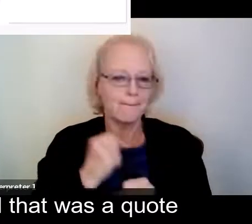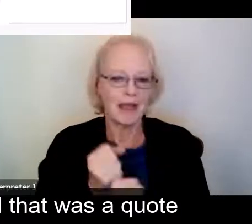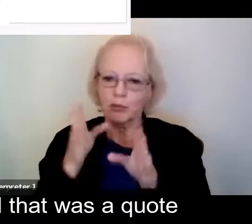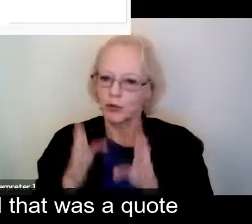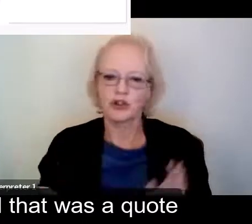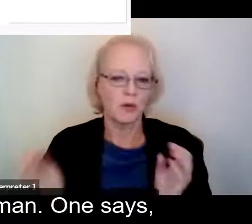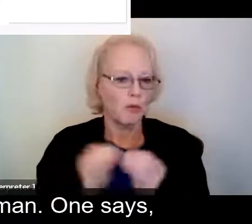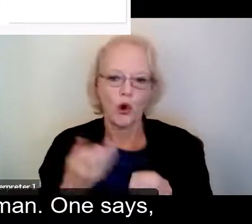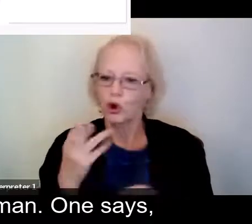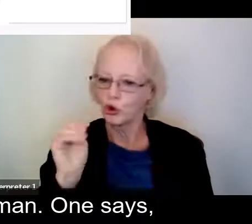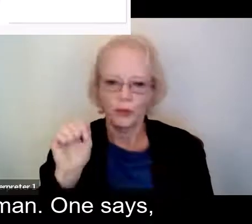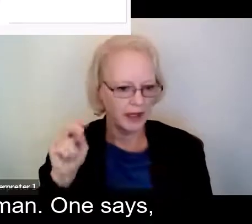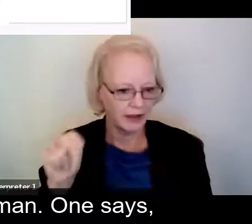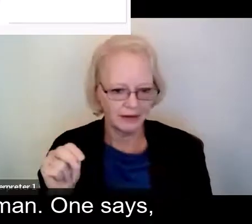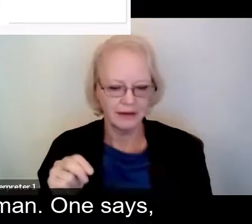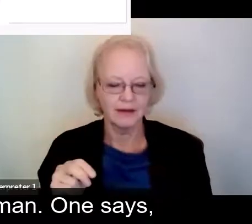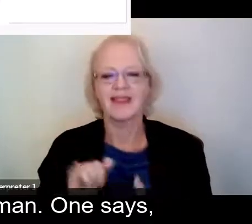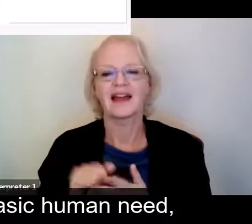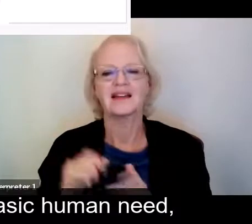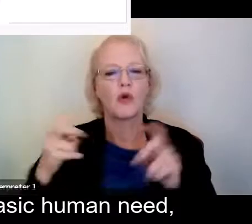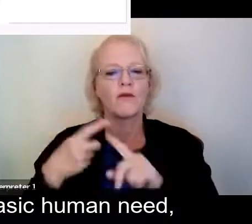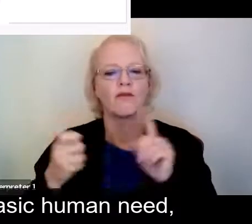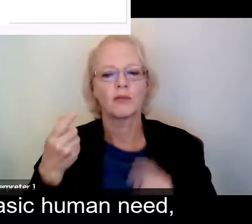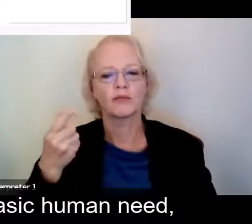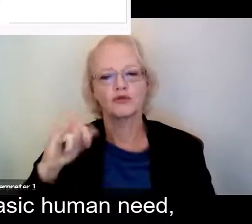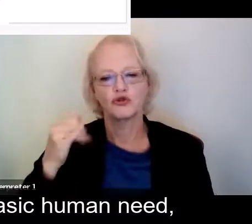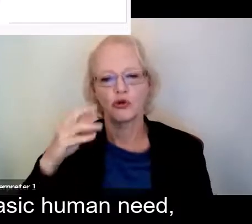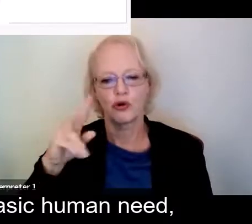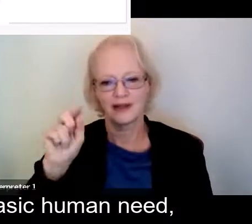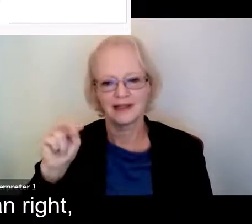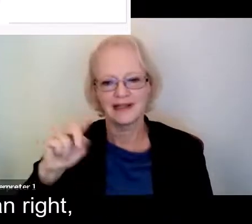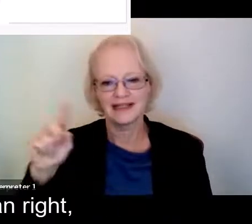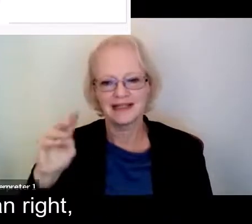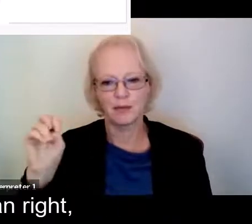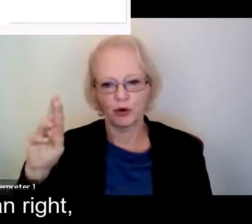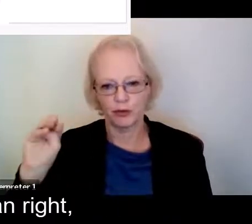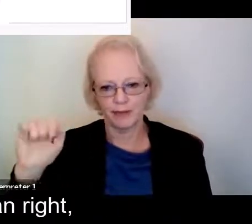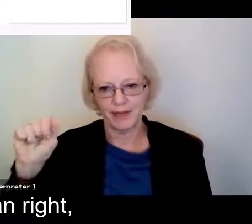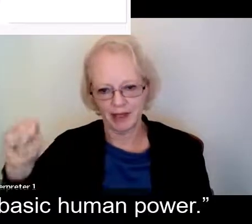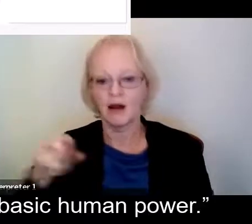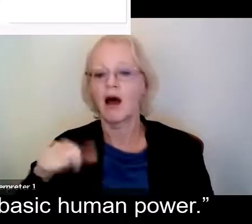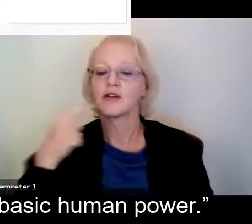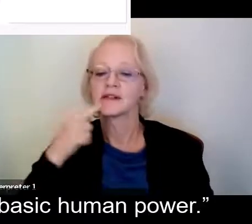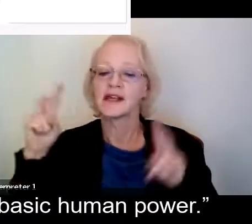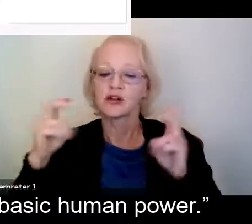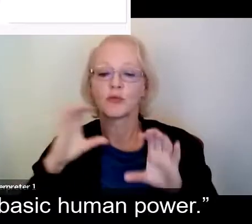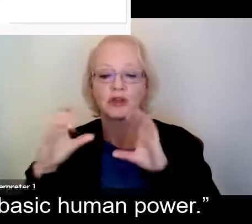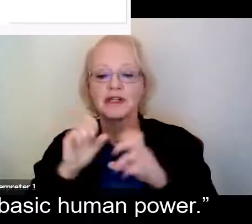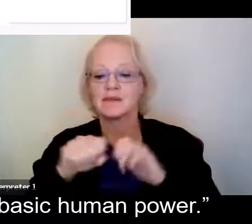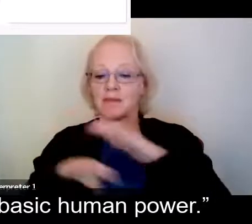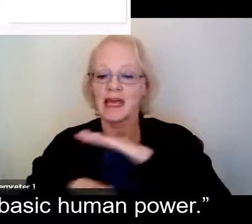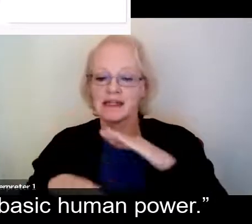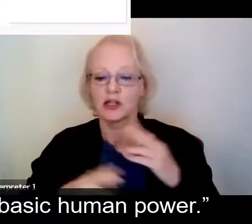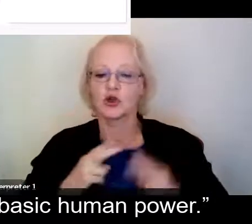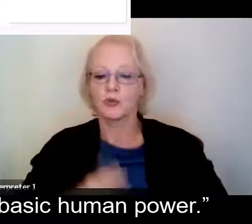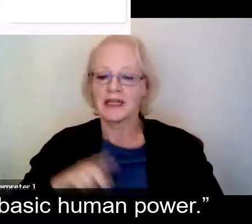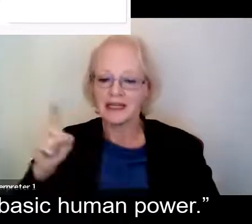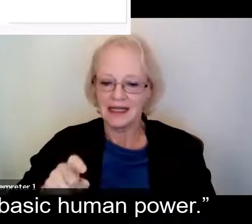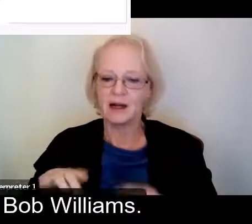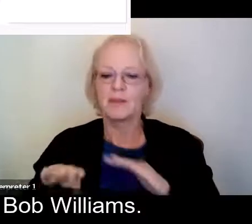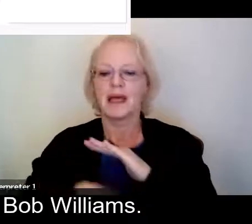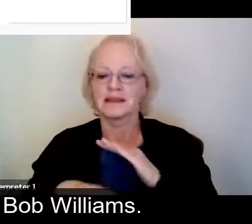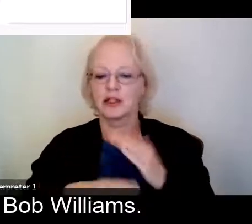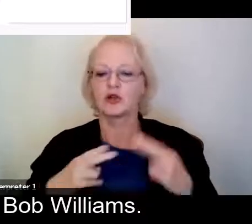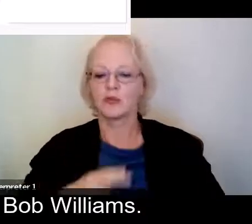and that was a quote from Jordan Zimmerman. One says, communication is a basic human need, a basic human right. And more than that, it is a basic human